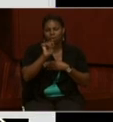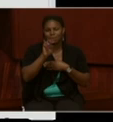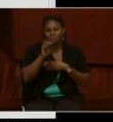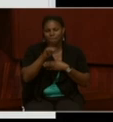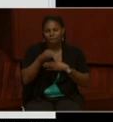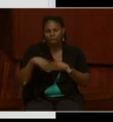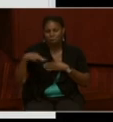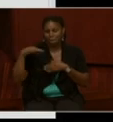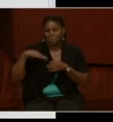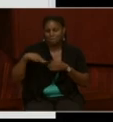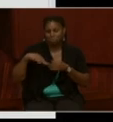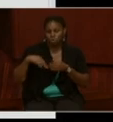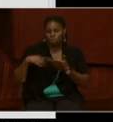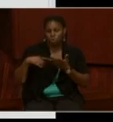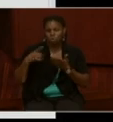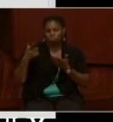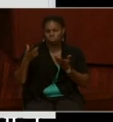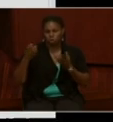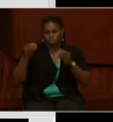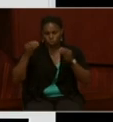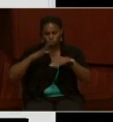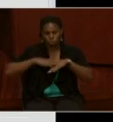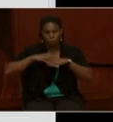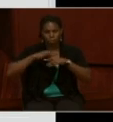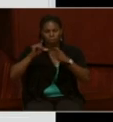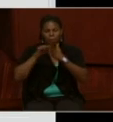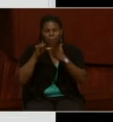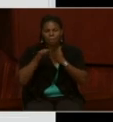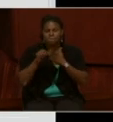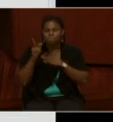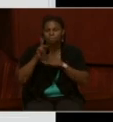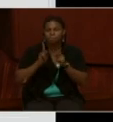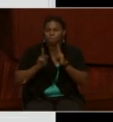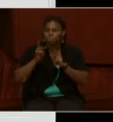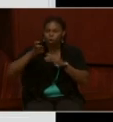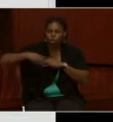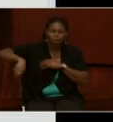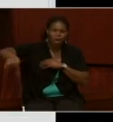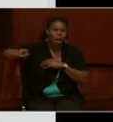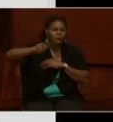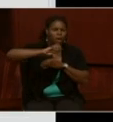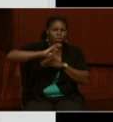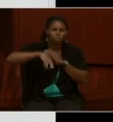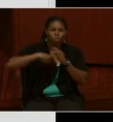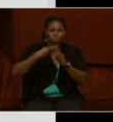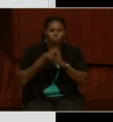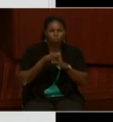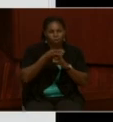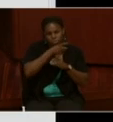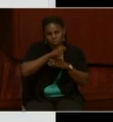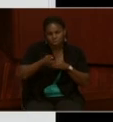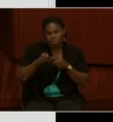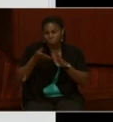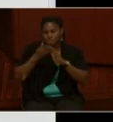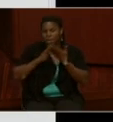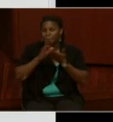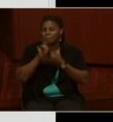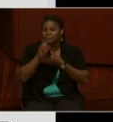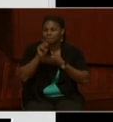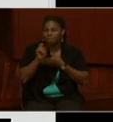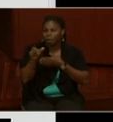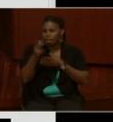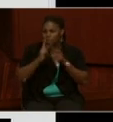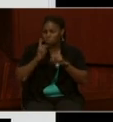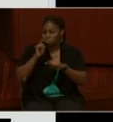are going up on these pages. And people around the world are transcribing them to make it into data that NOAA can use.